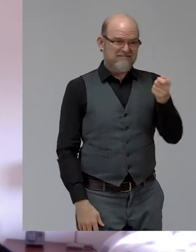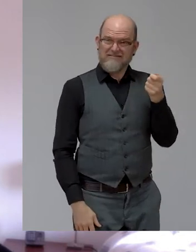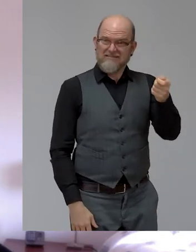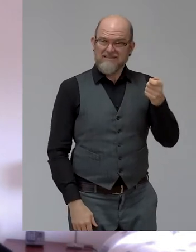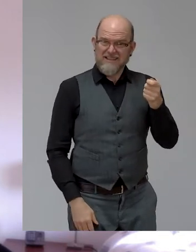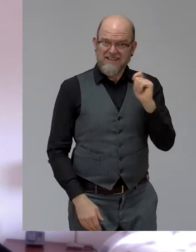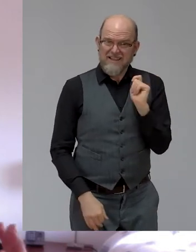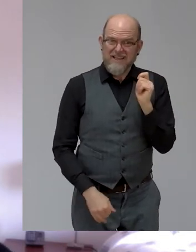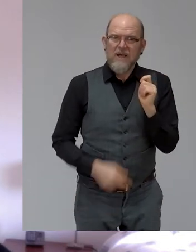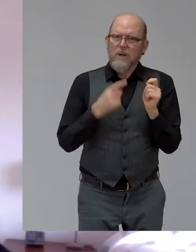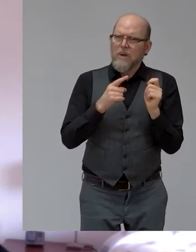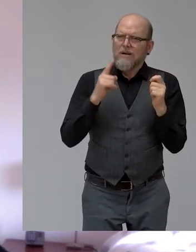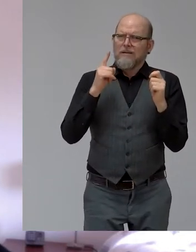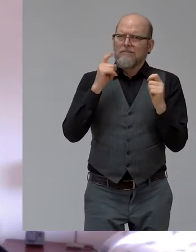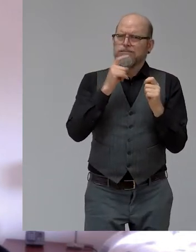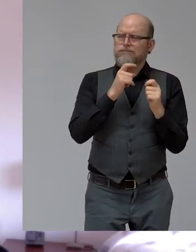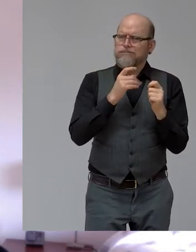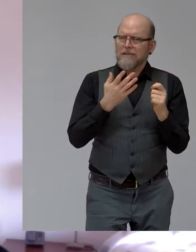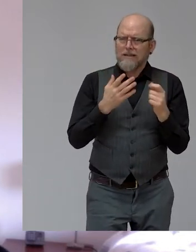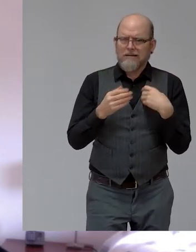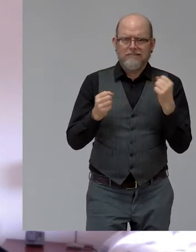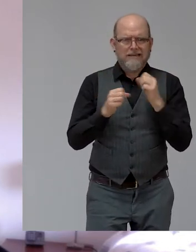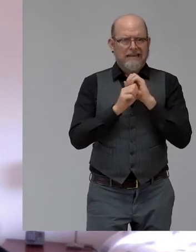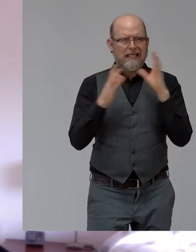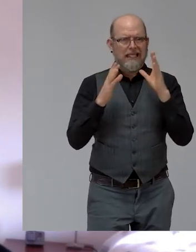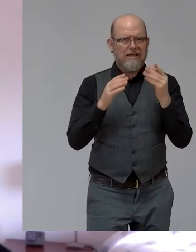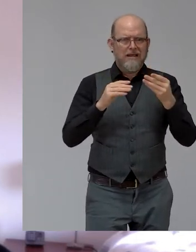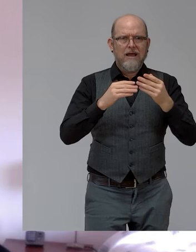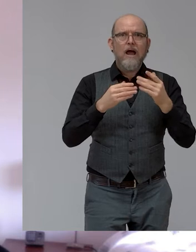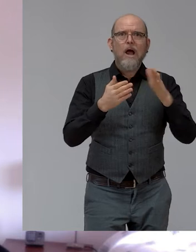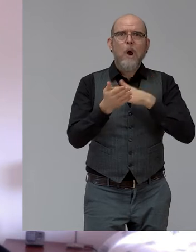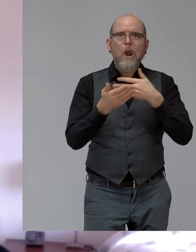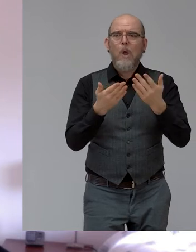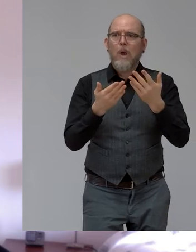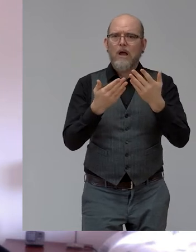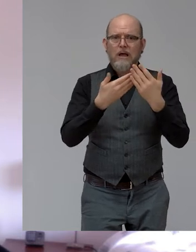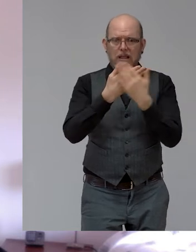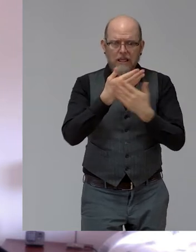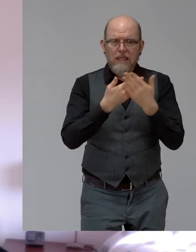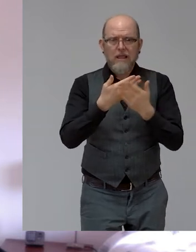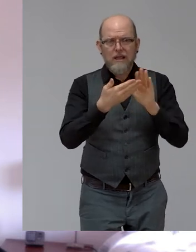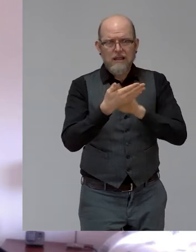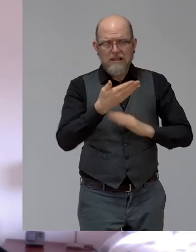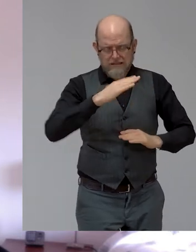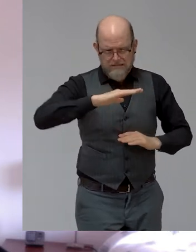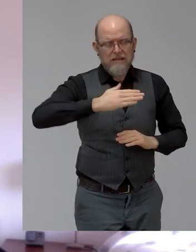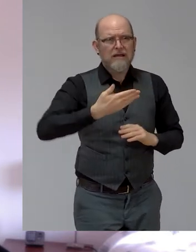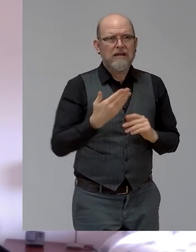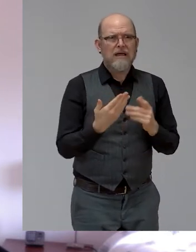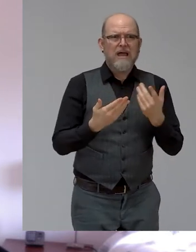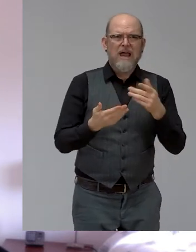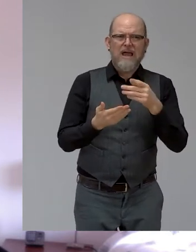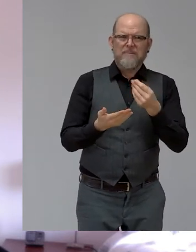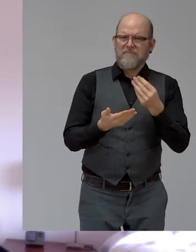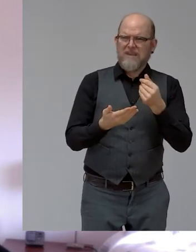the silver kind of fades off, the background colors are very, very strong. And so a young person in one of our branches, very